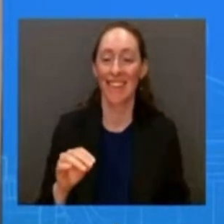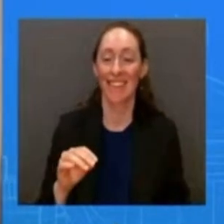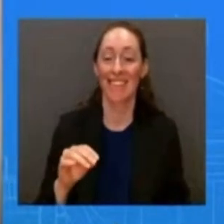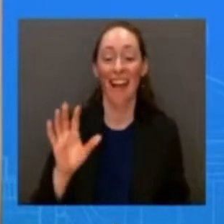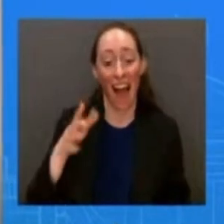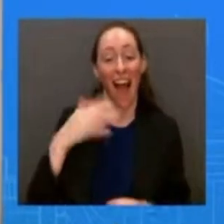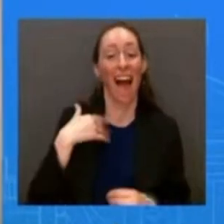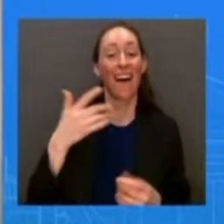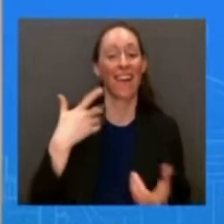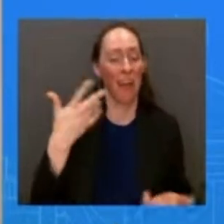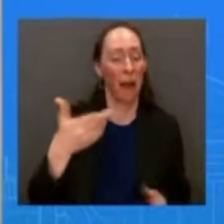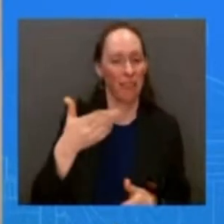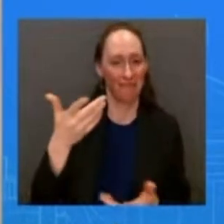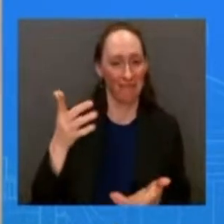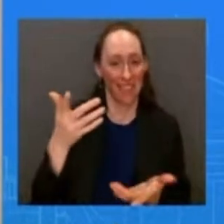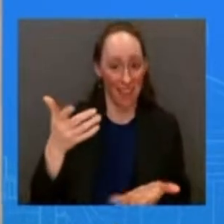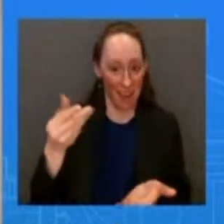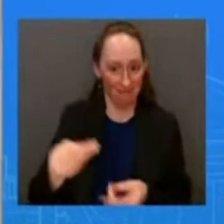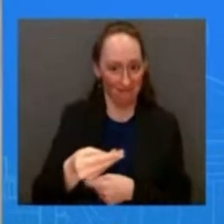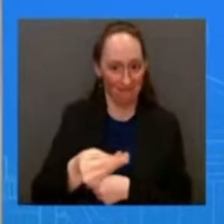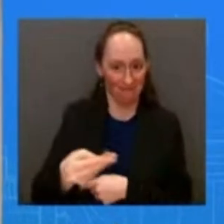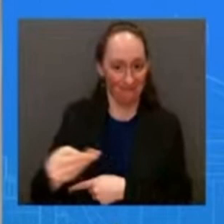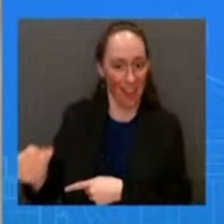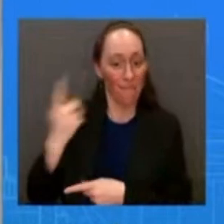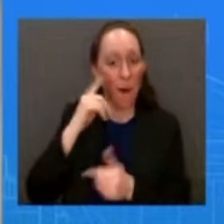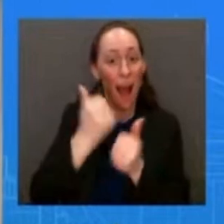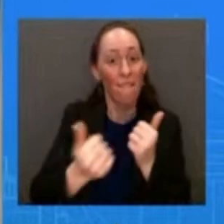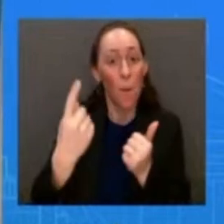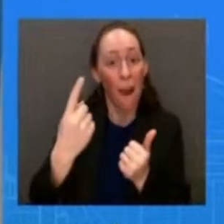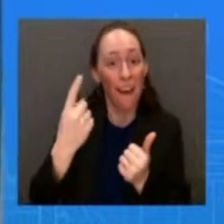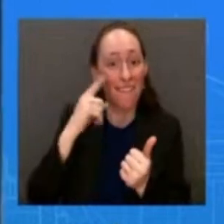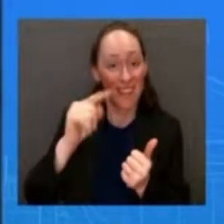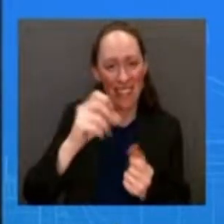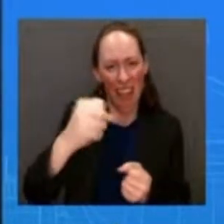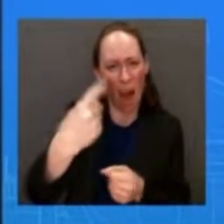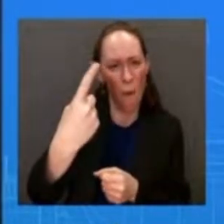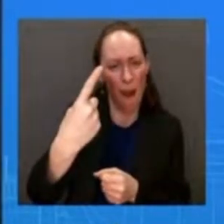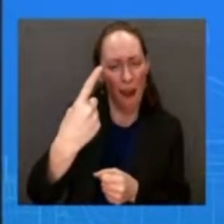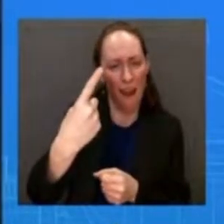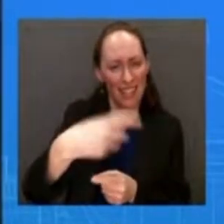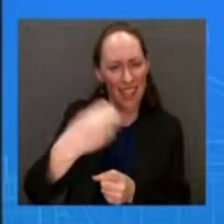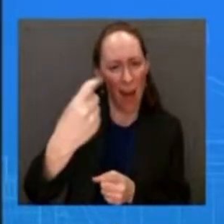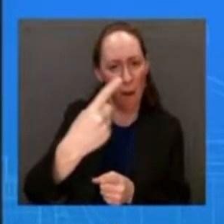as your mom told you sharing is caring so share